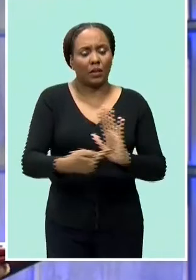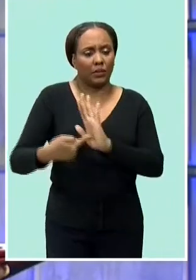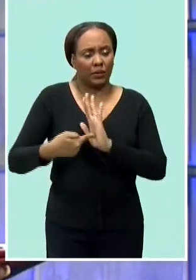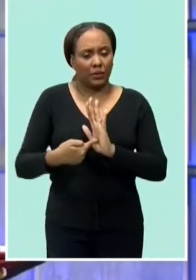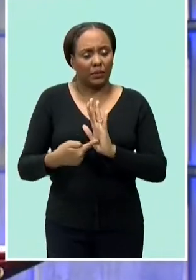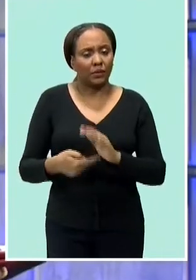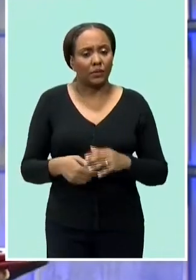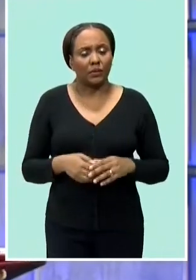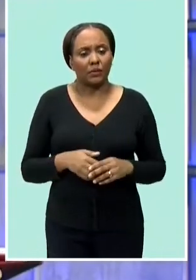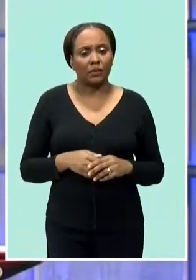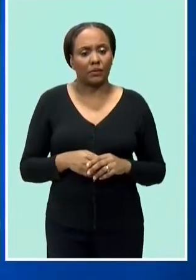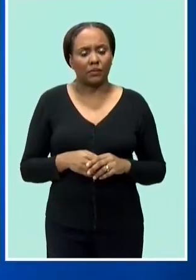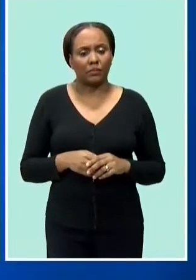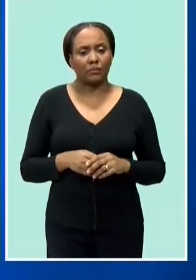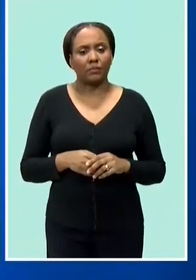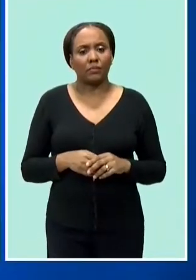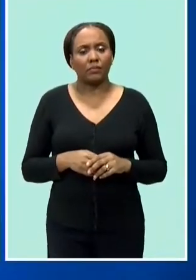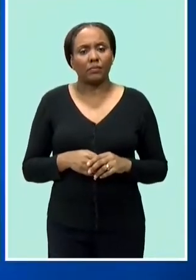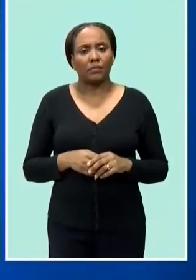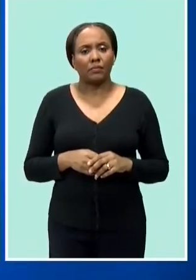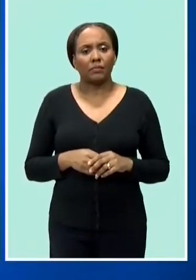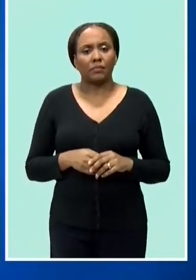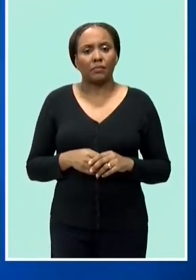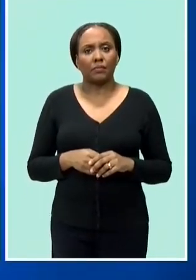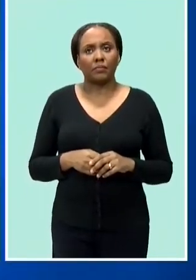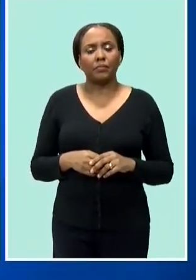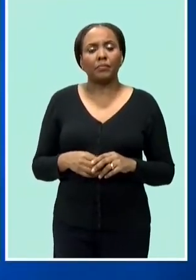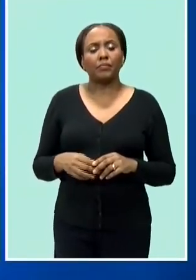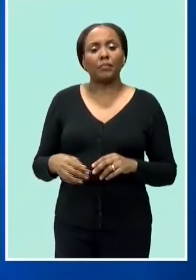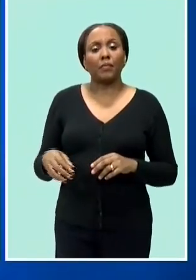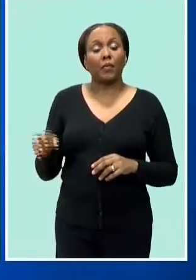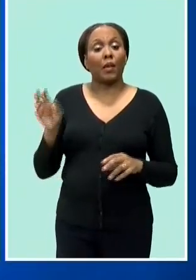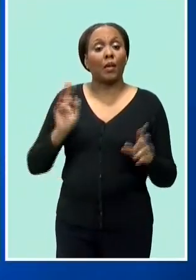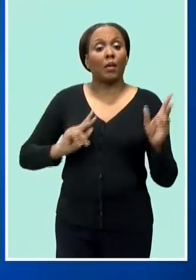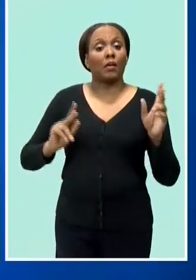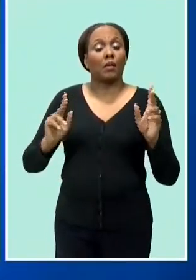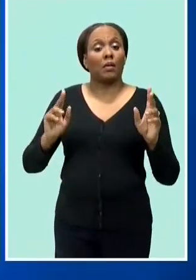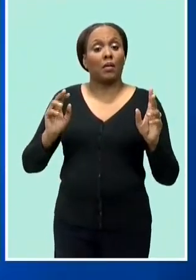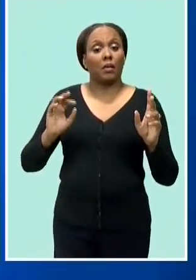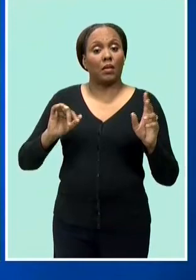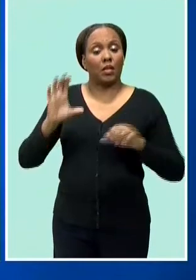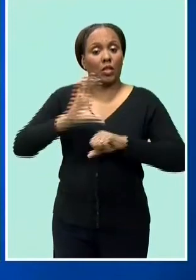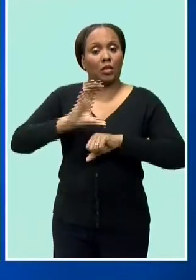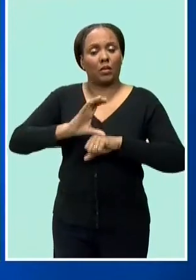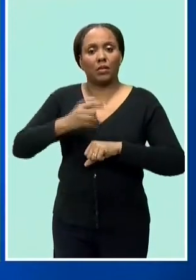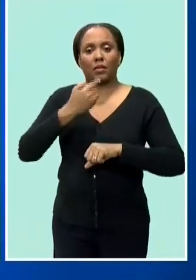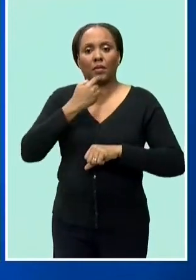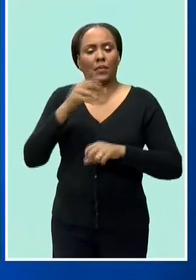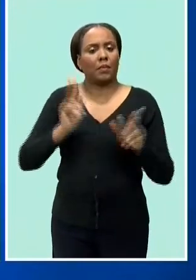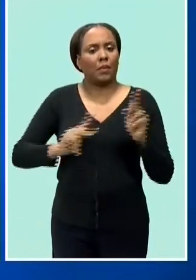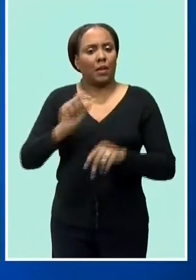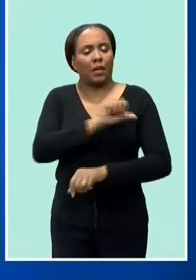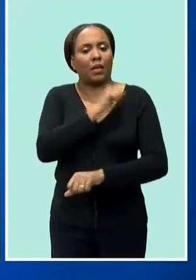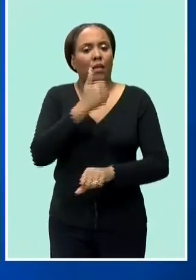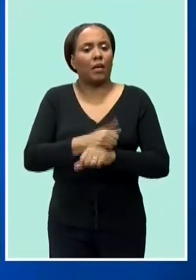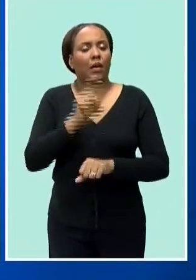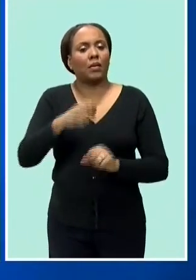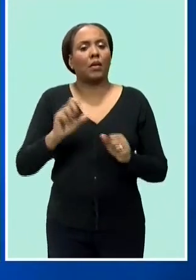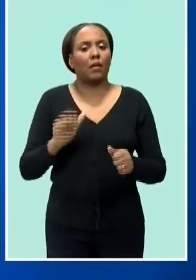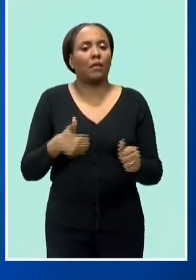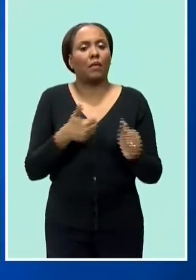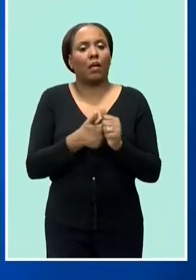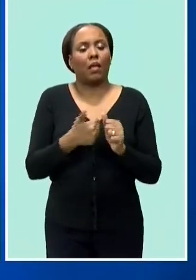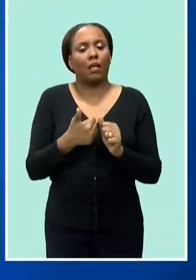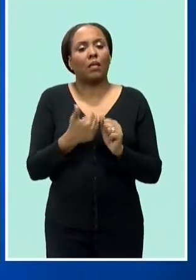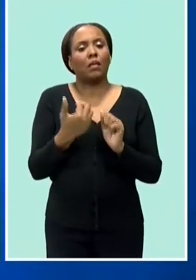the daec is of the view that those in authority should not turn a blind eye to the laws of the land but